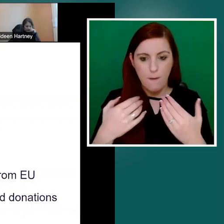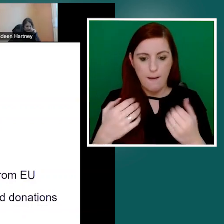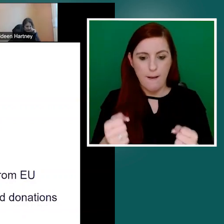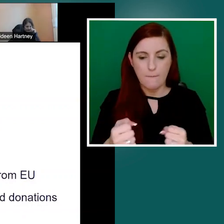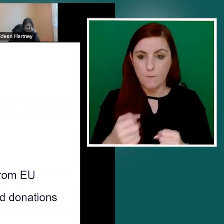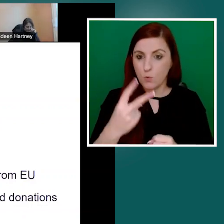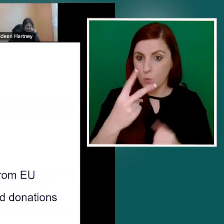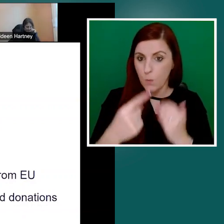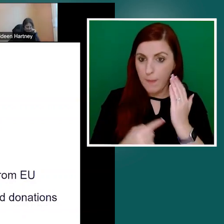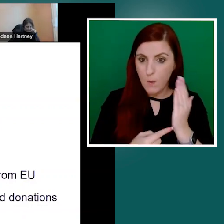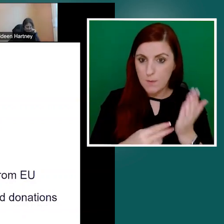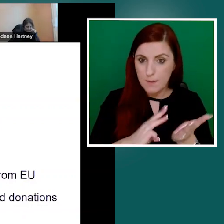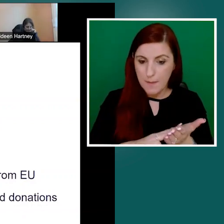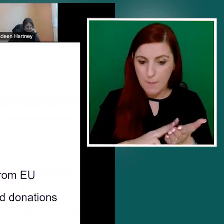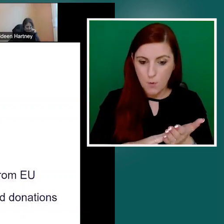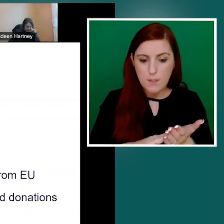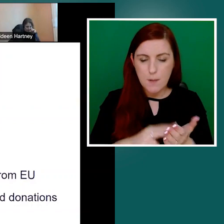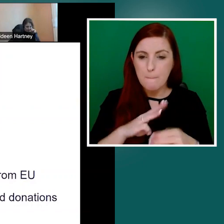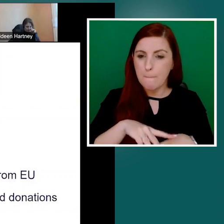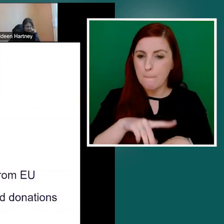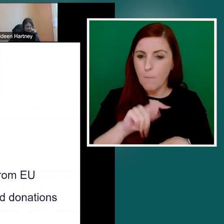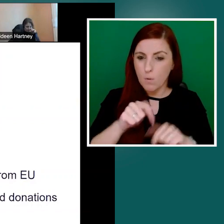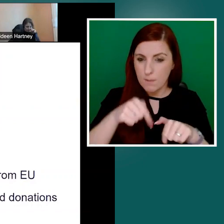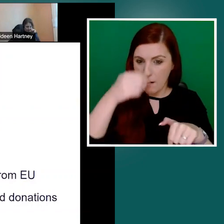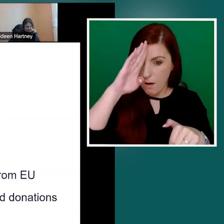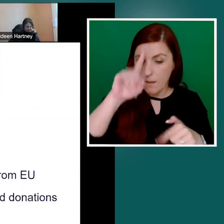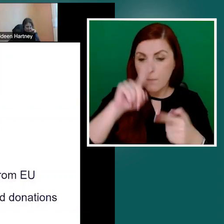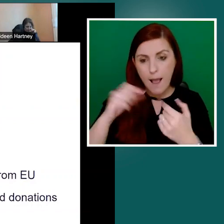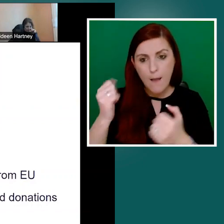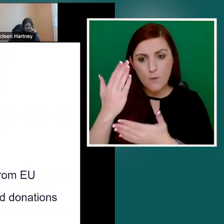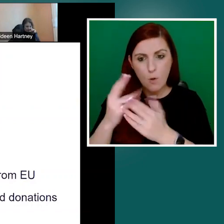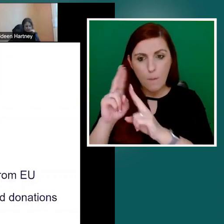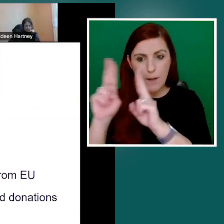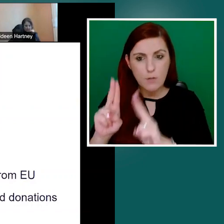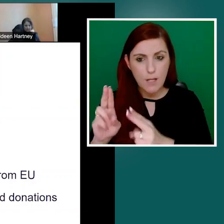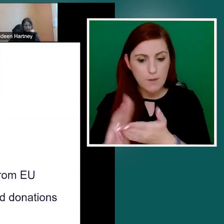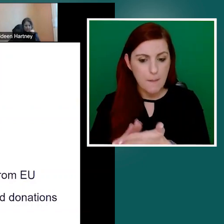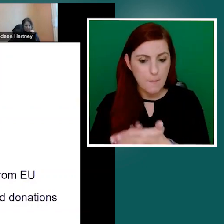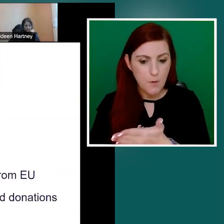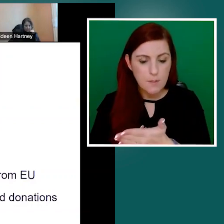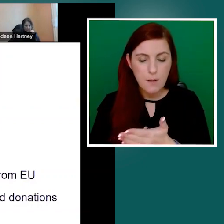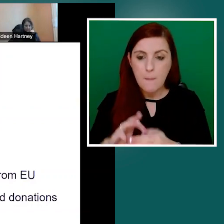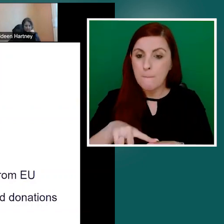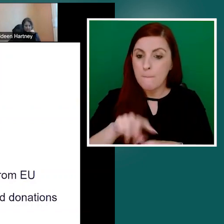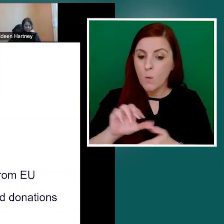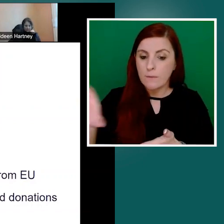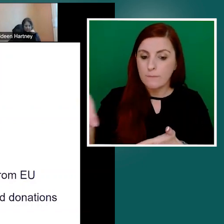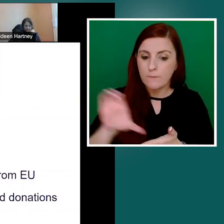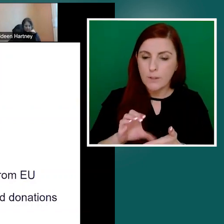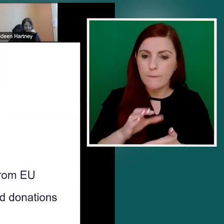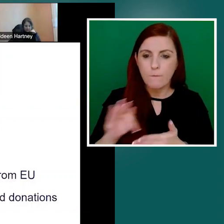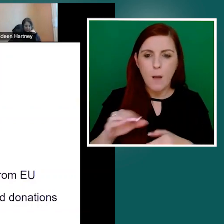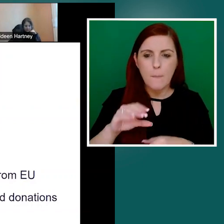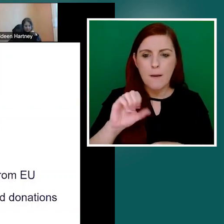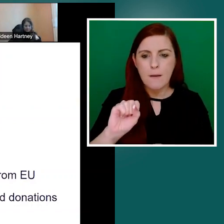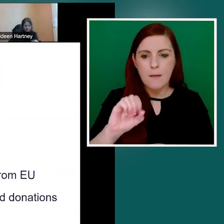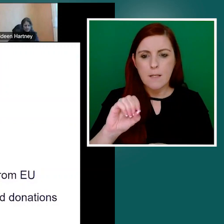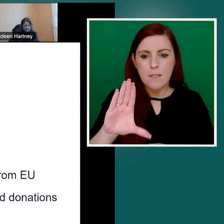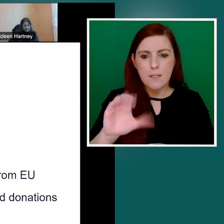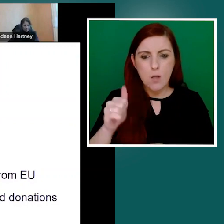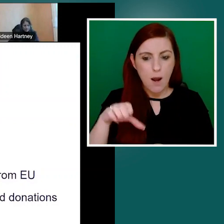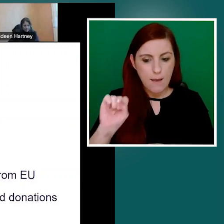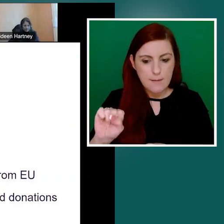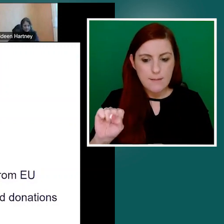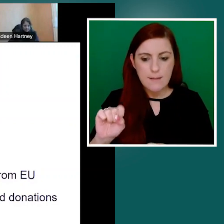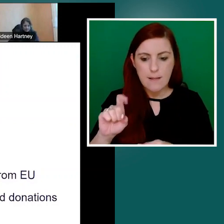majority of our funding from SOLIS, the Further and Education Training Authority, and with additional funding from various EU projects, our plain English